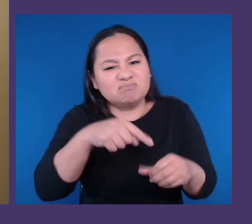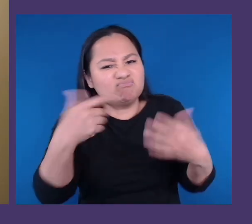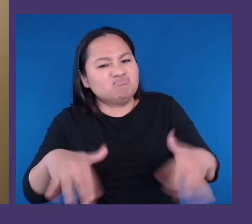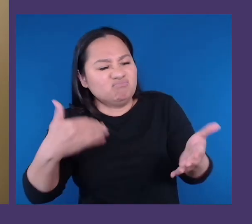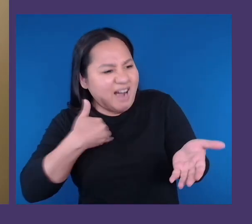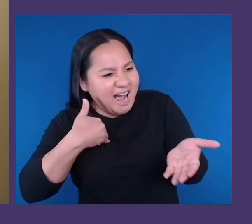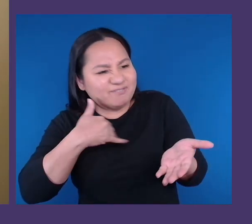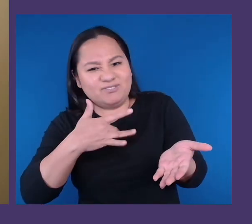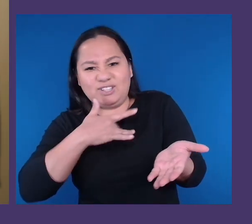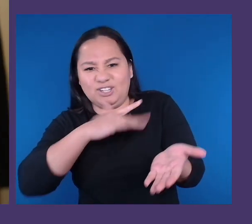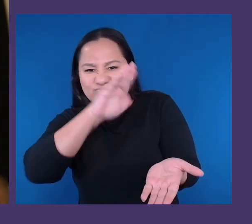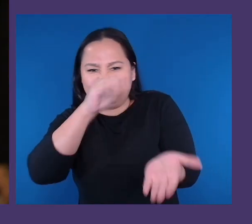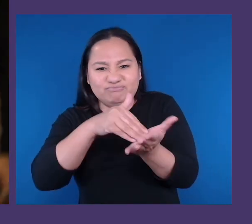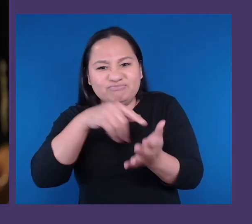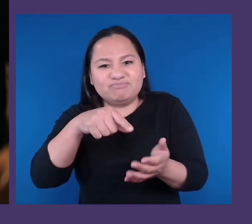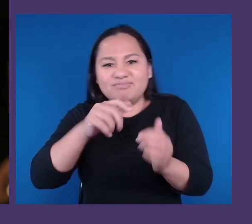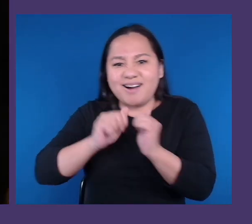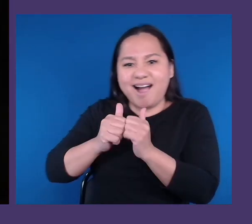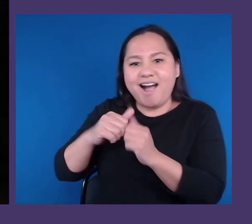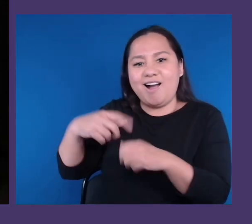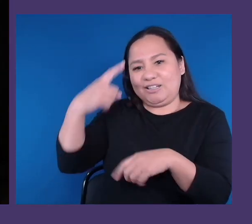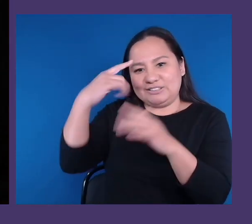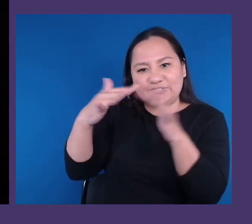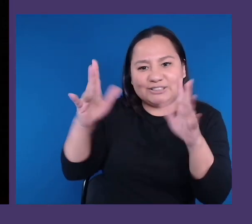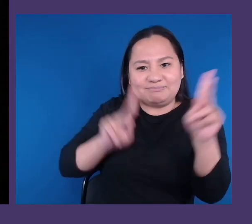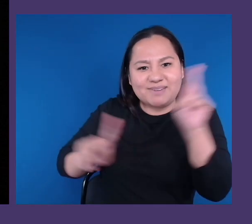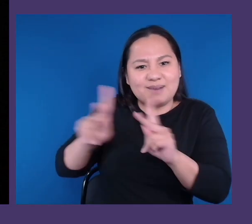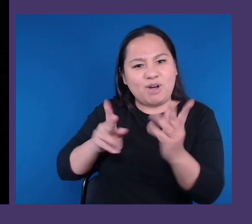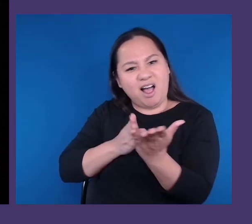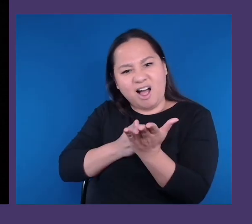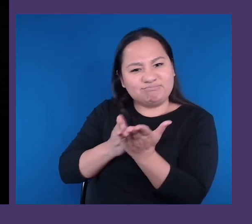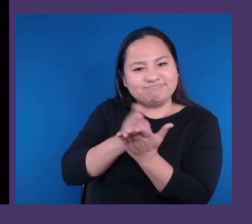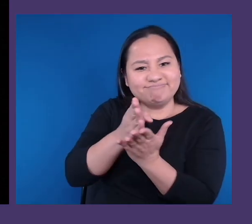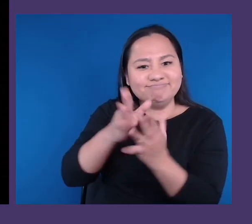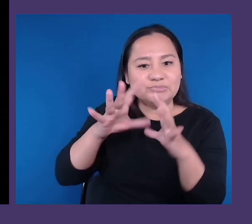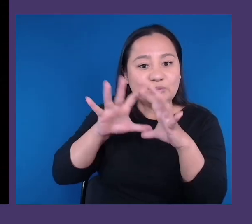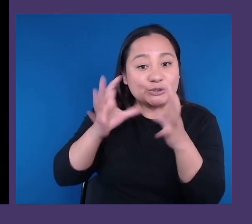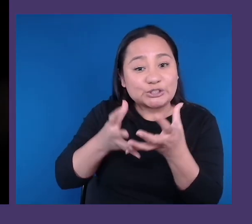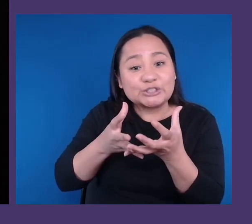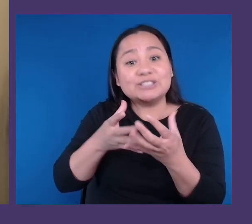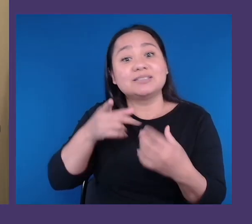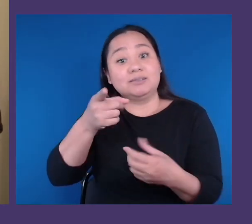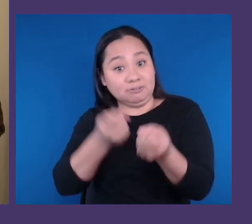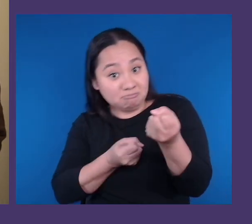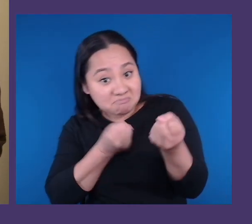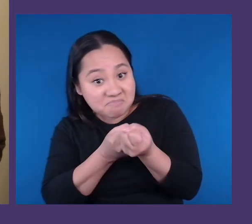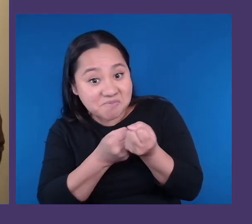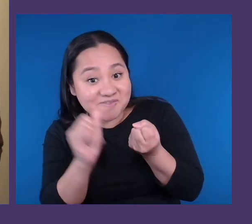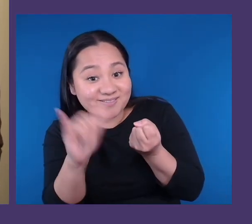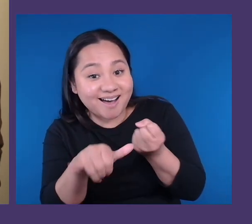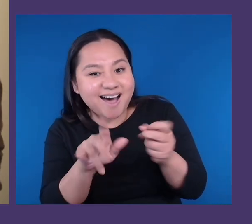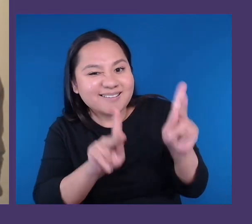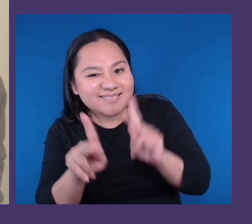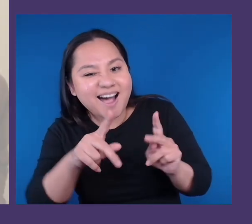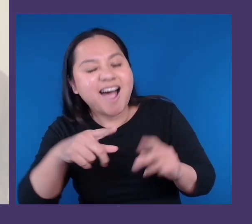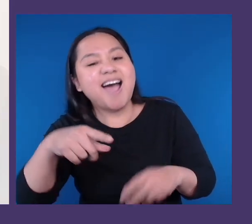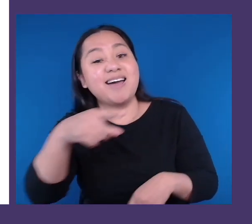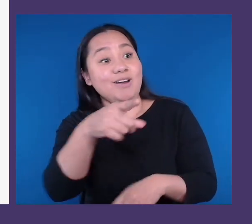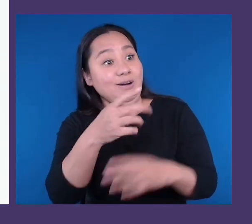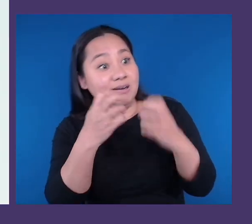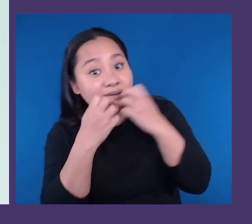if you are a supporter of those individuals and you value them, they will value you back.